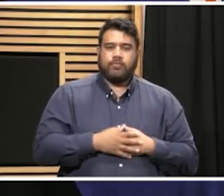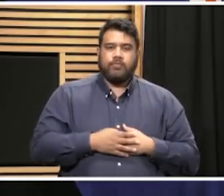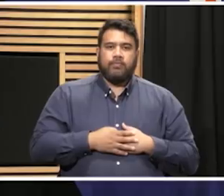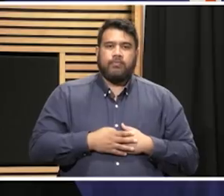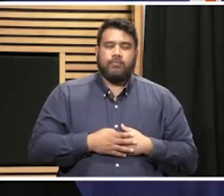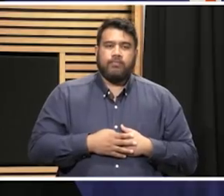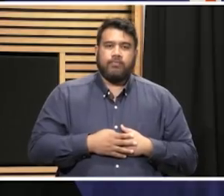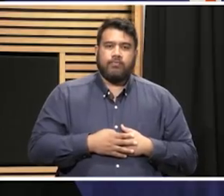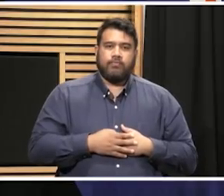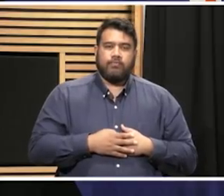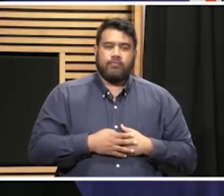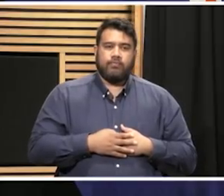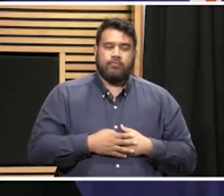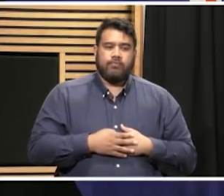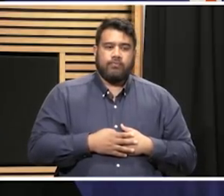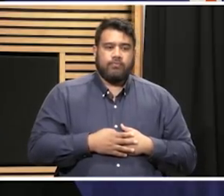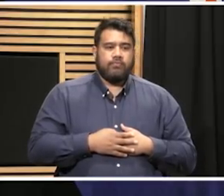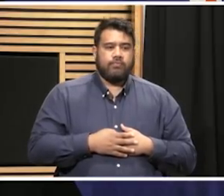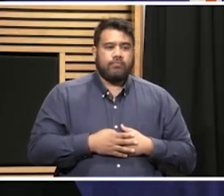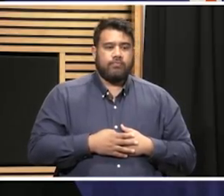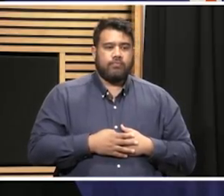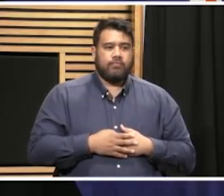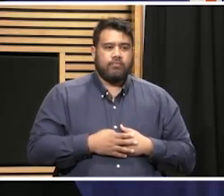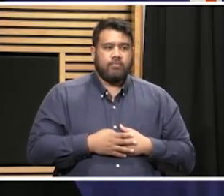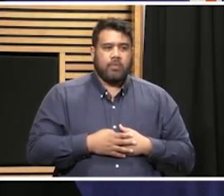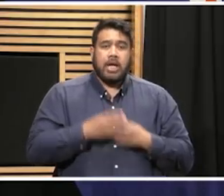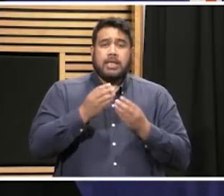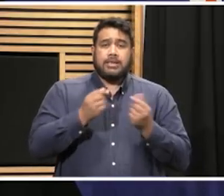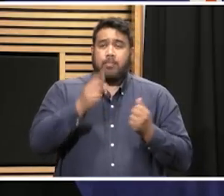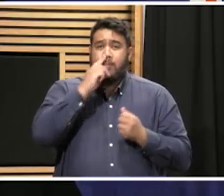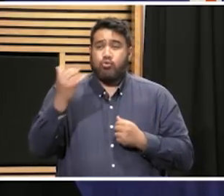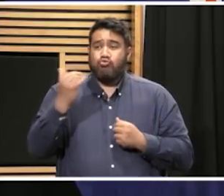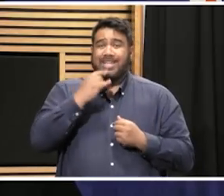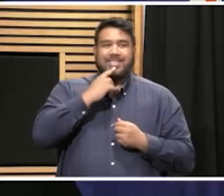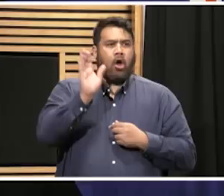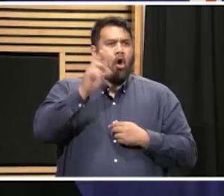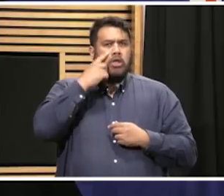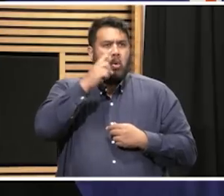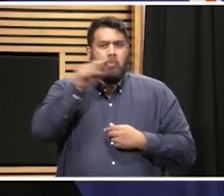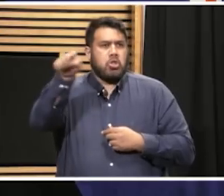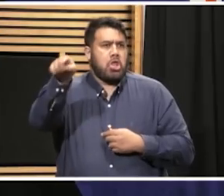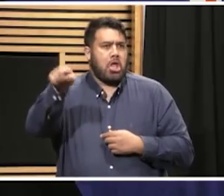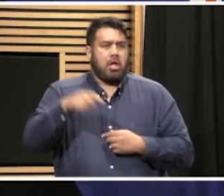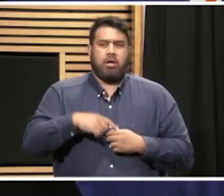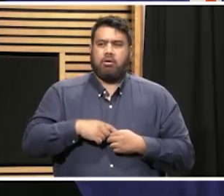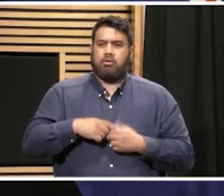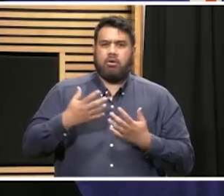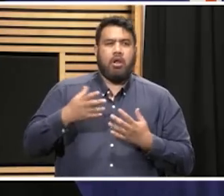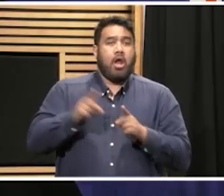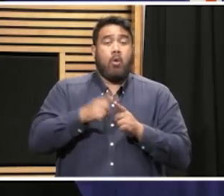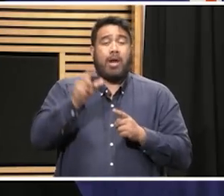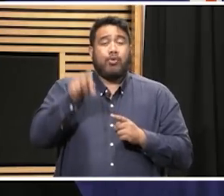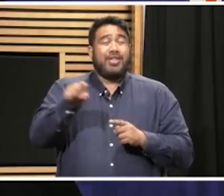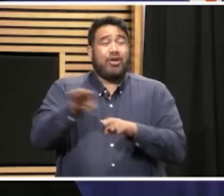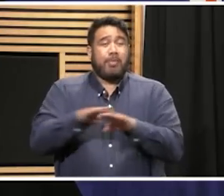Some of them aren't specific enough. So some of the reports are so-and-so's at the beach or there are people